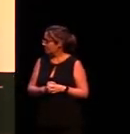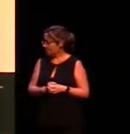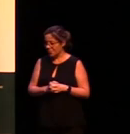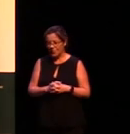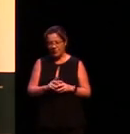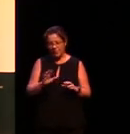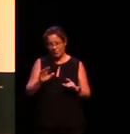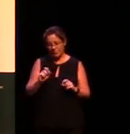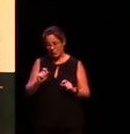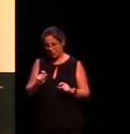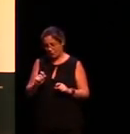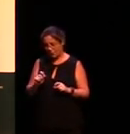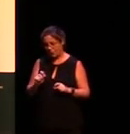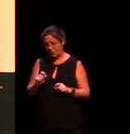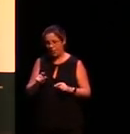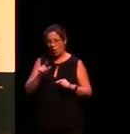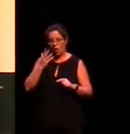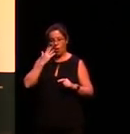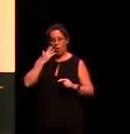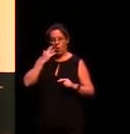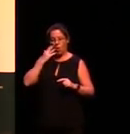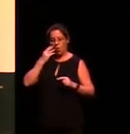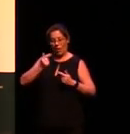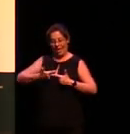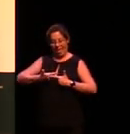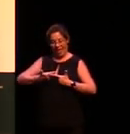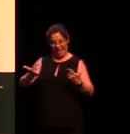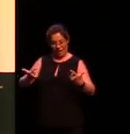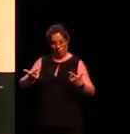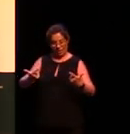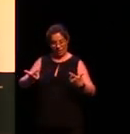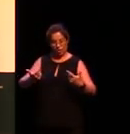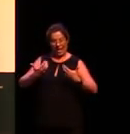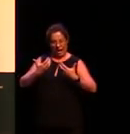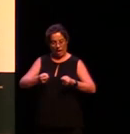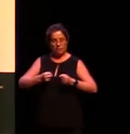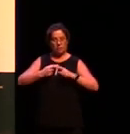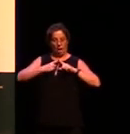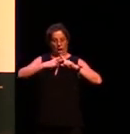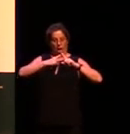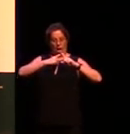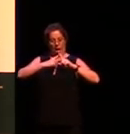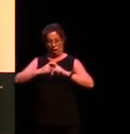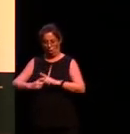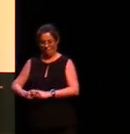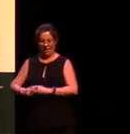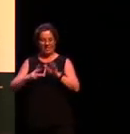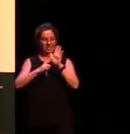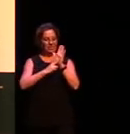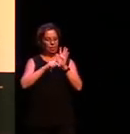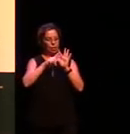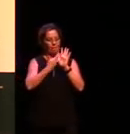really what it is is where languages have extremely complex verbs that can build up multiple meanings